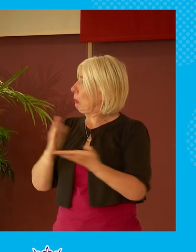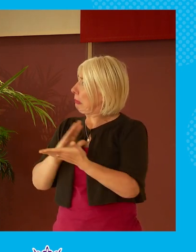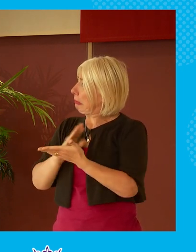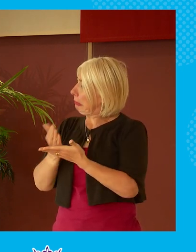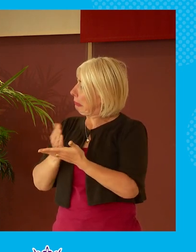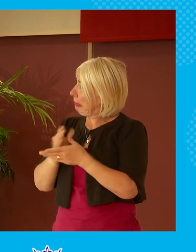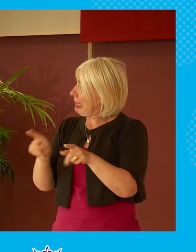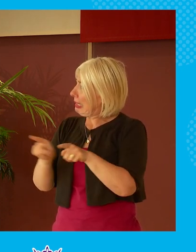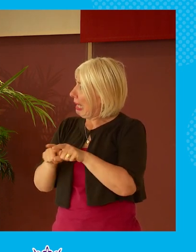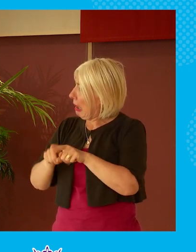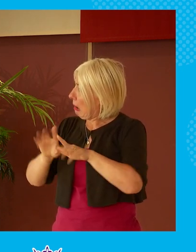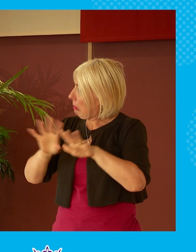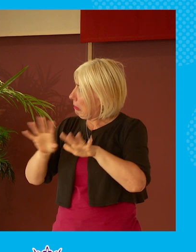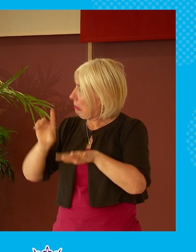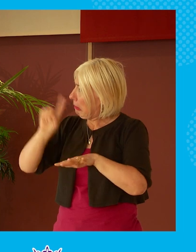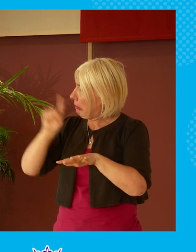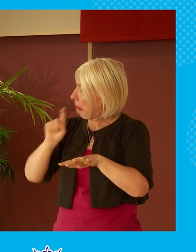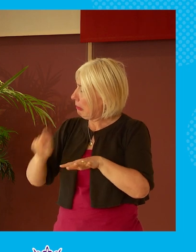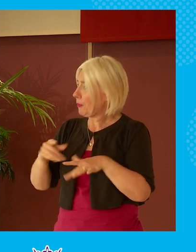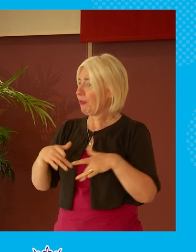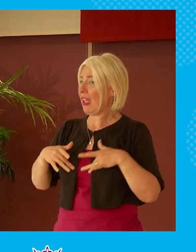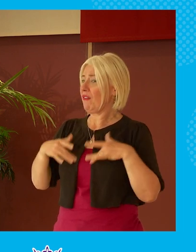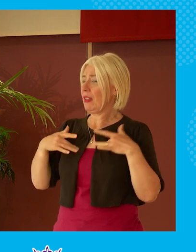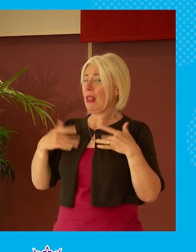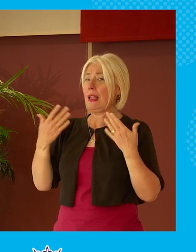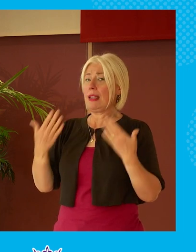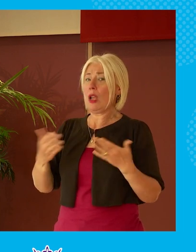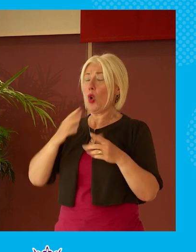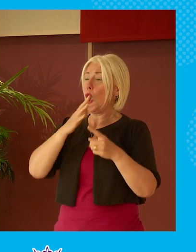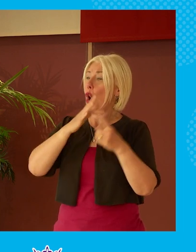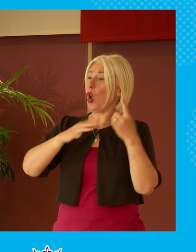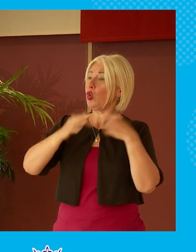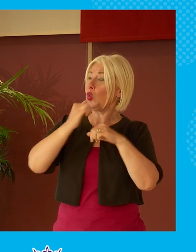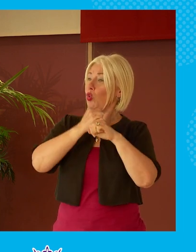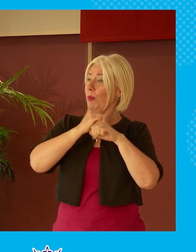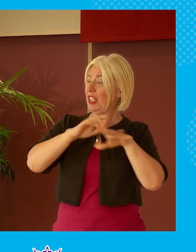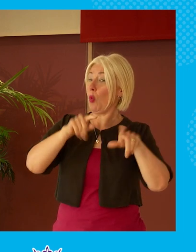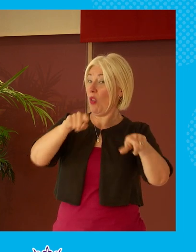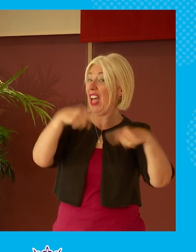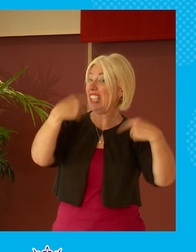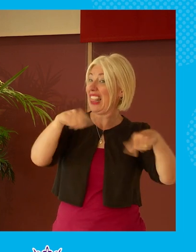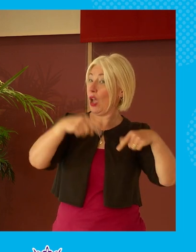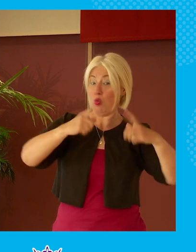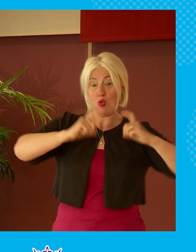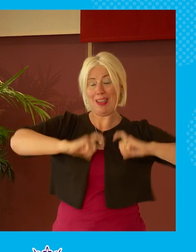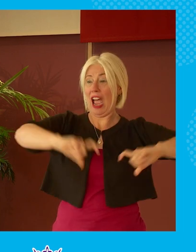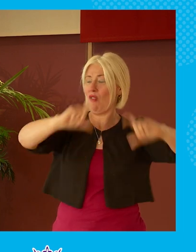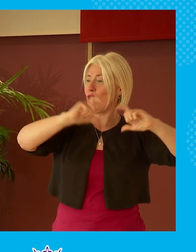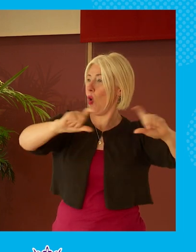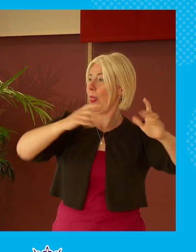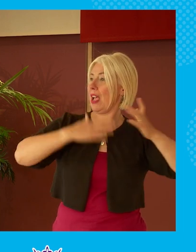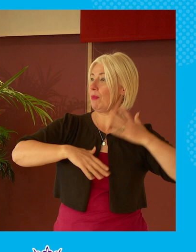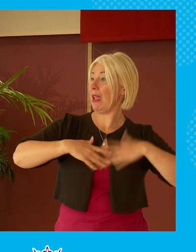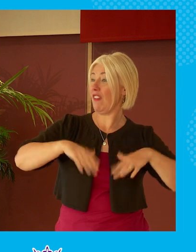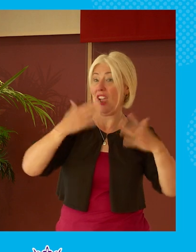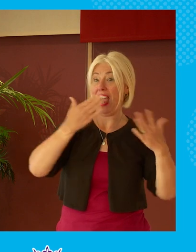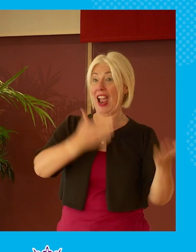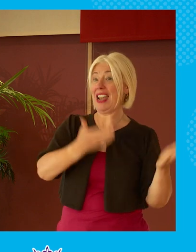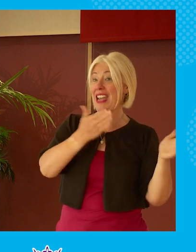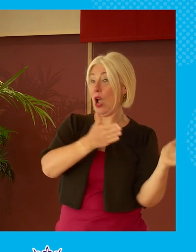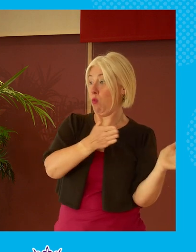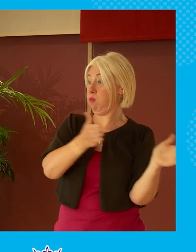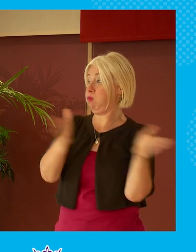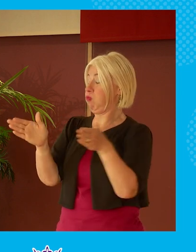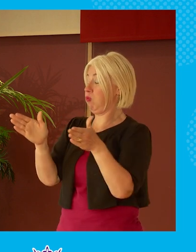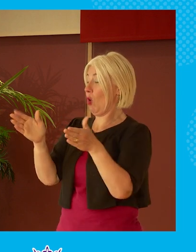i i is there is there a sense that actually what social media has allowed to happen is a is a kind of radicalization of of what is